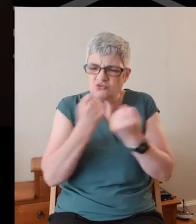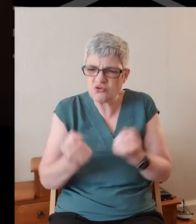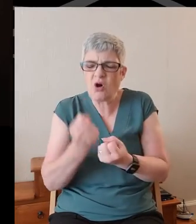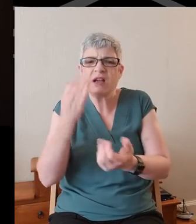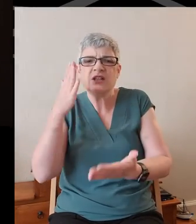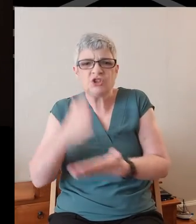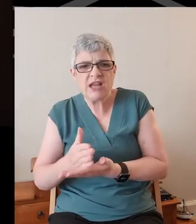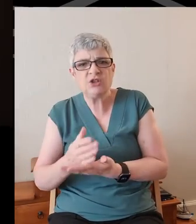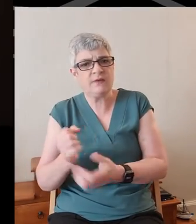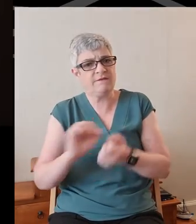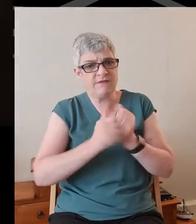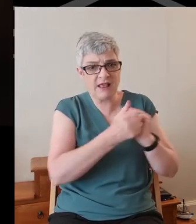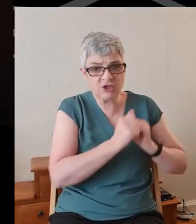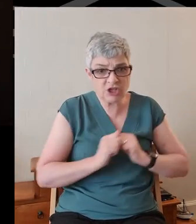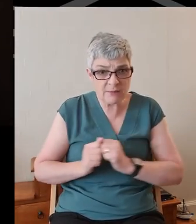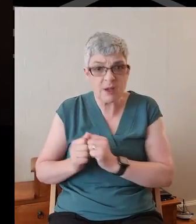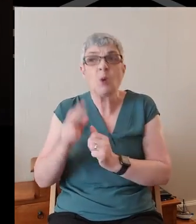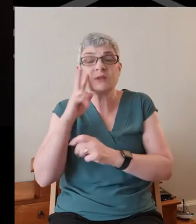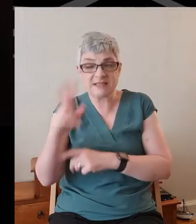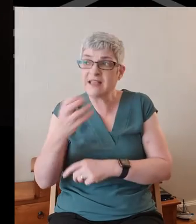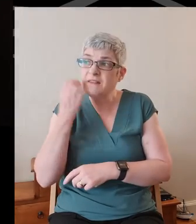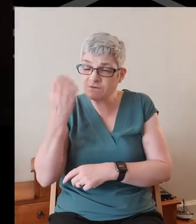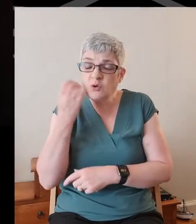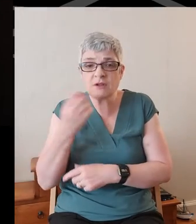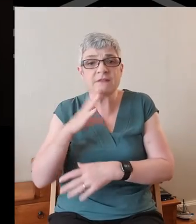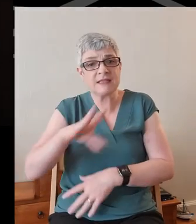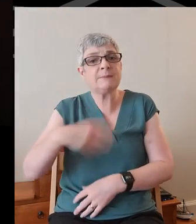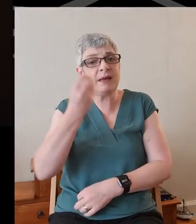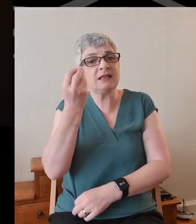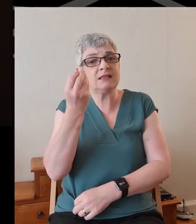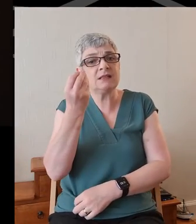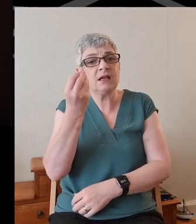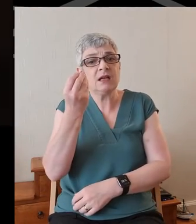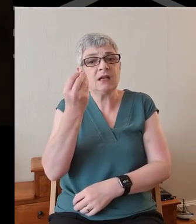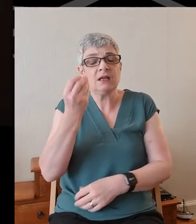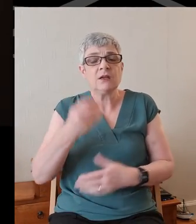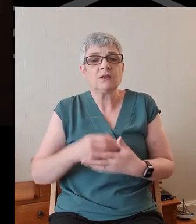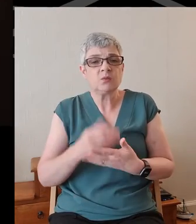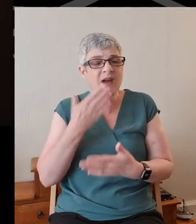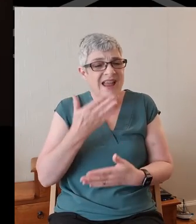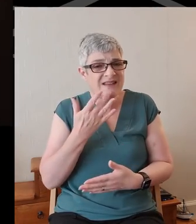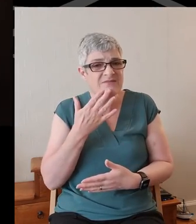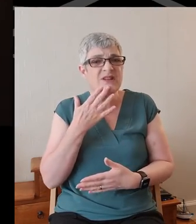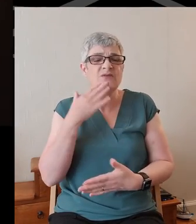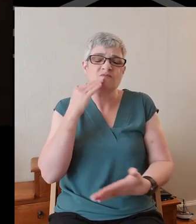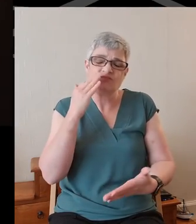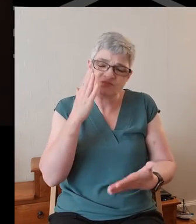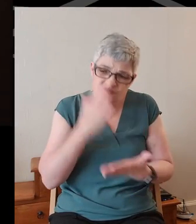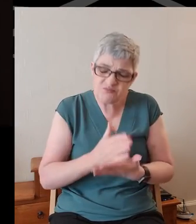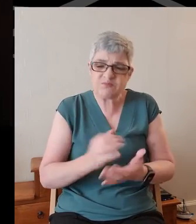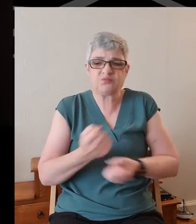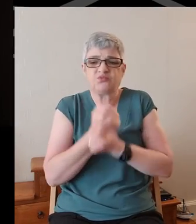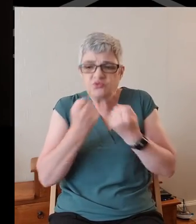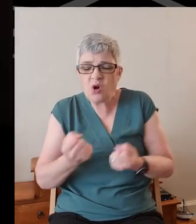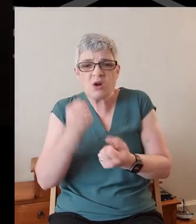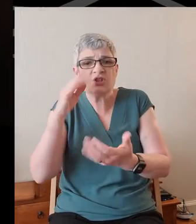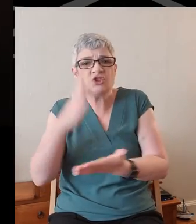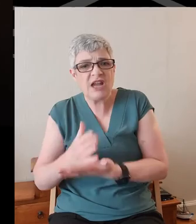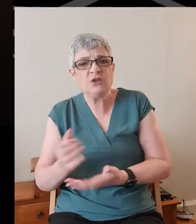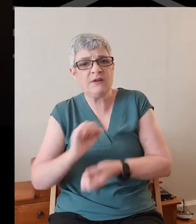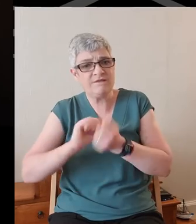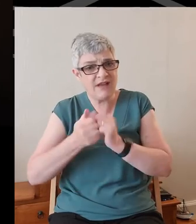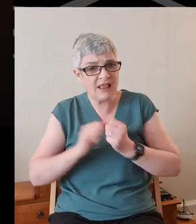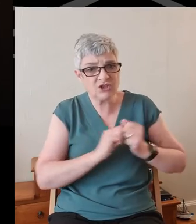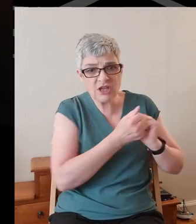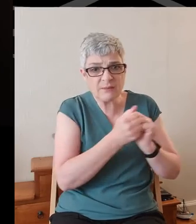fellowship that we see the fruit of the Spirit. We see godliness growing among us. It's when there is real and strong and genuine fellowship that we're